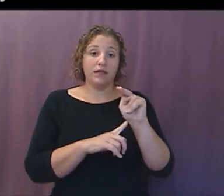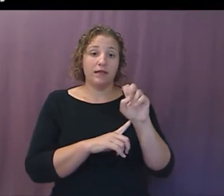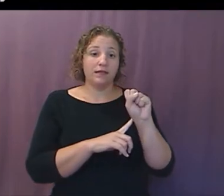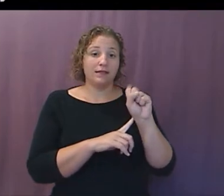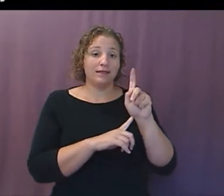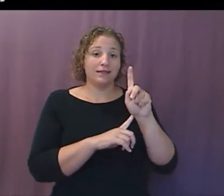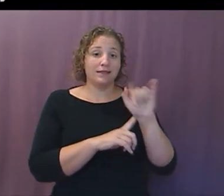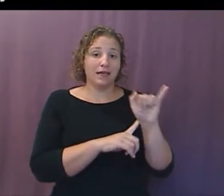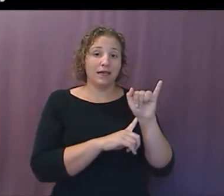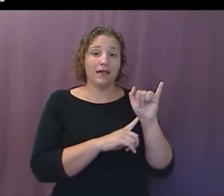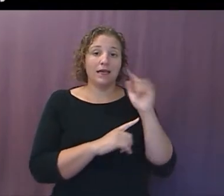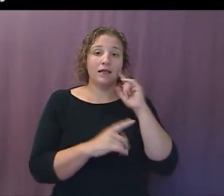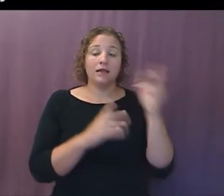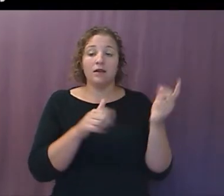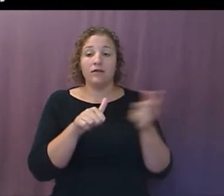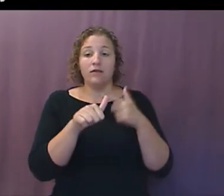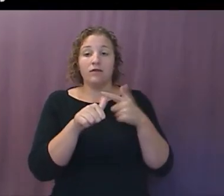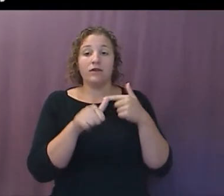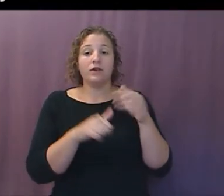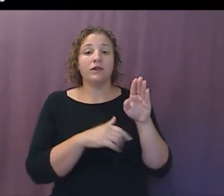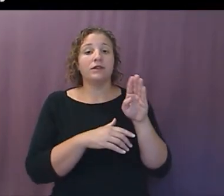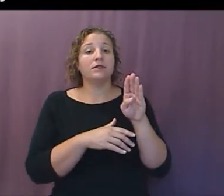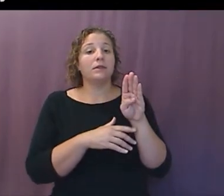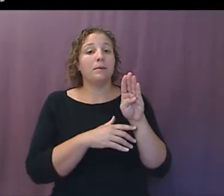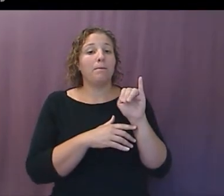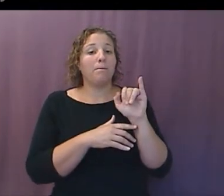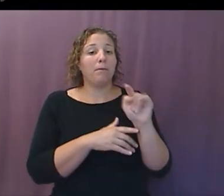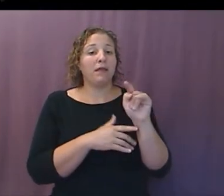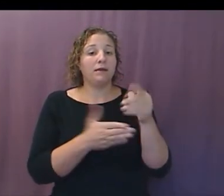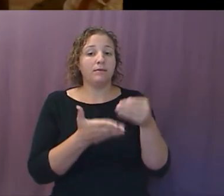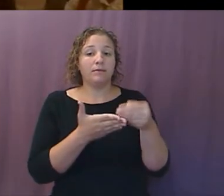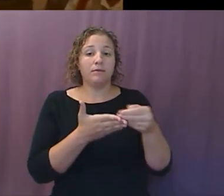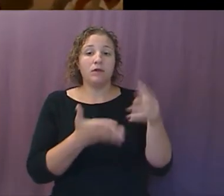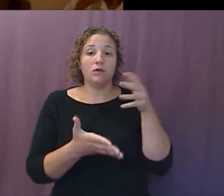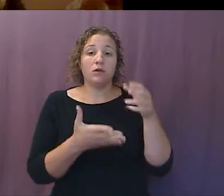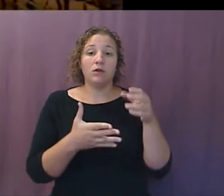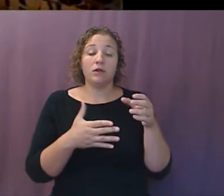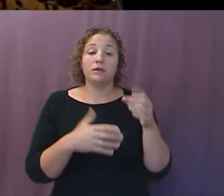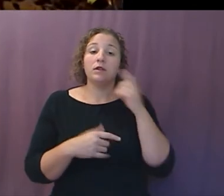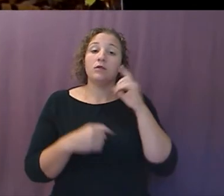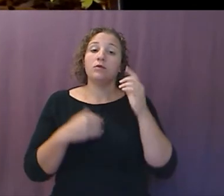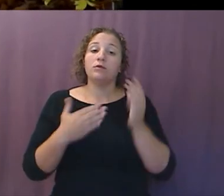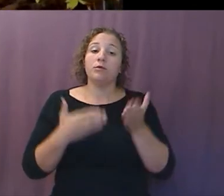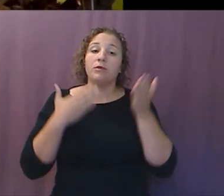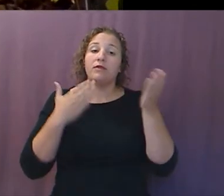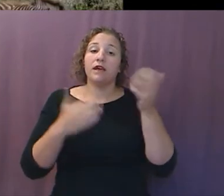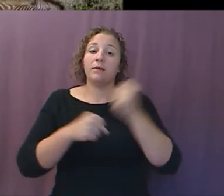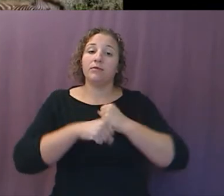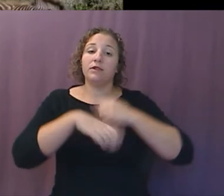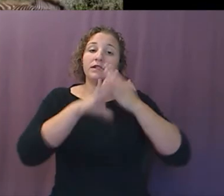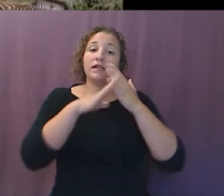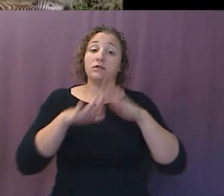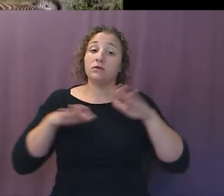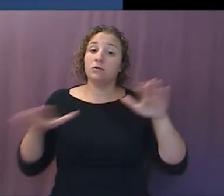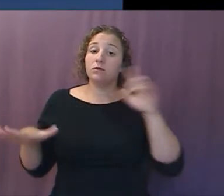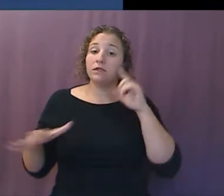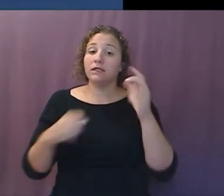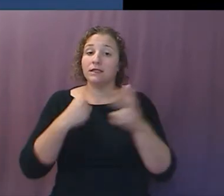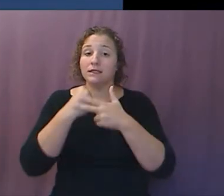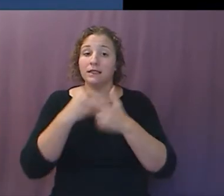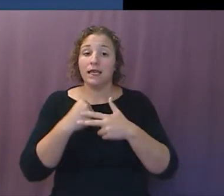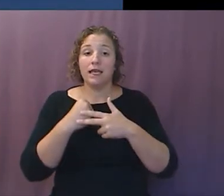Powering a new free world currency which will provide and protect our children, save and preserve our wildlife